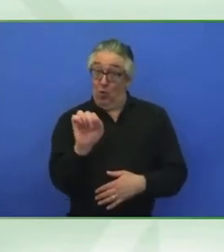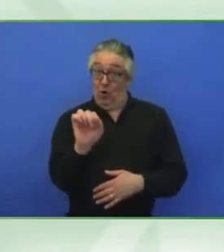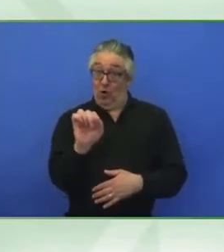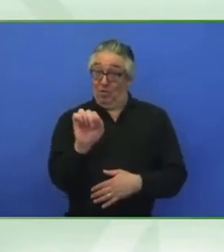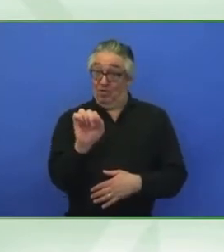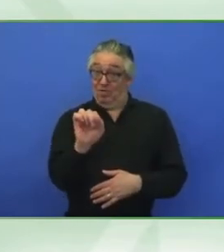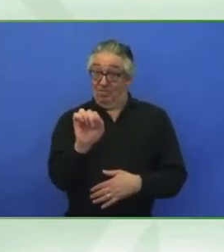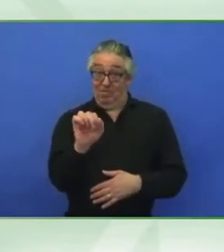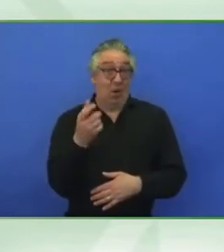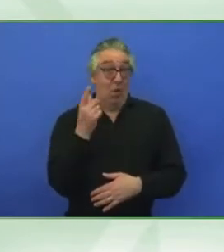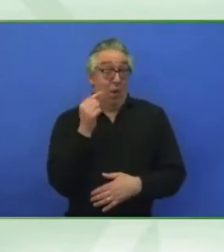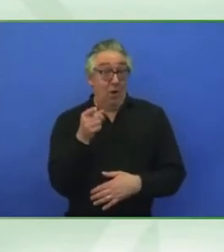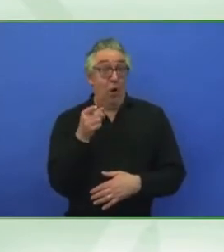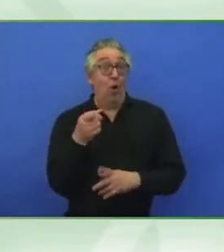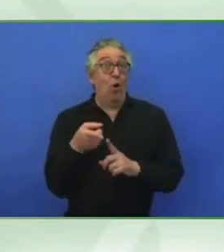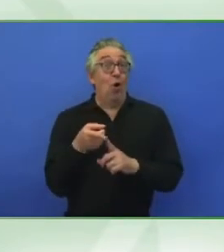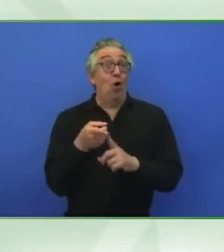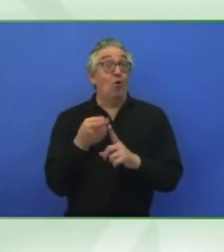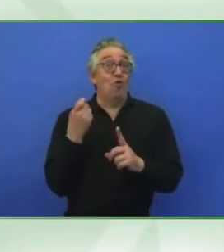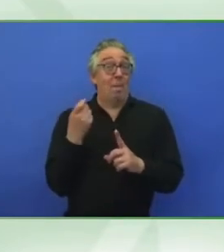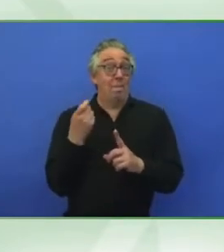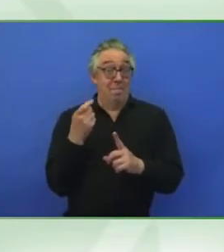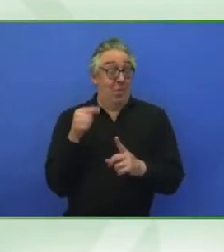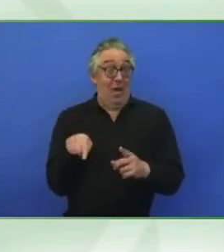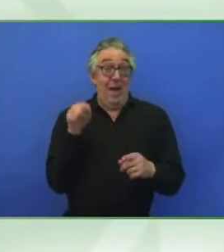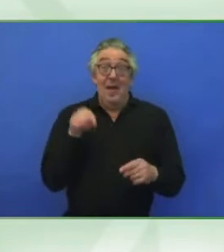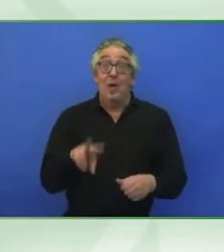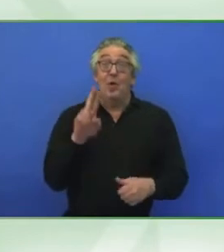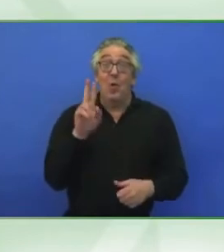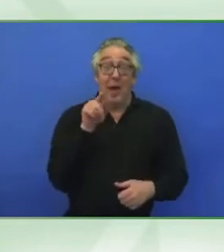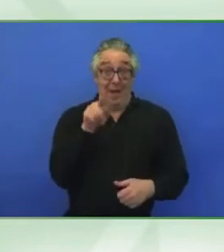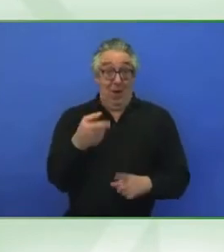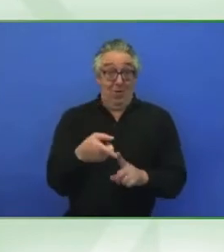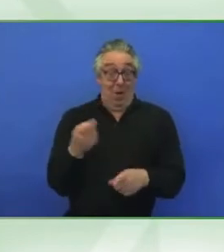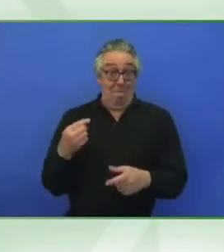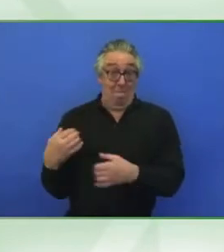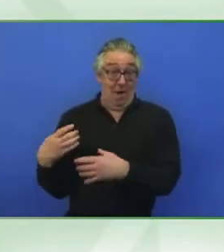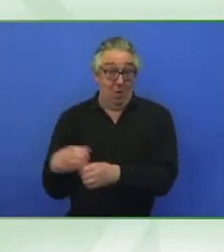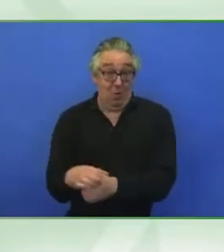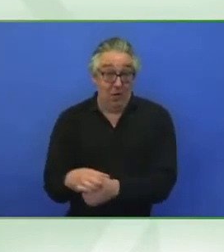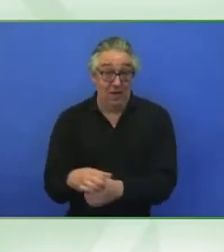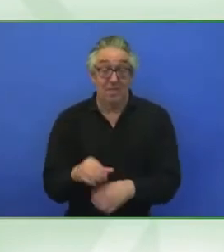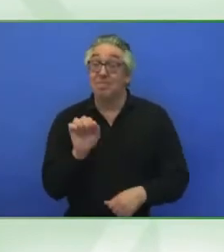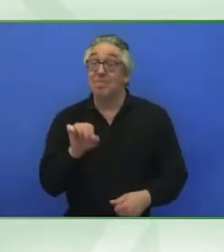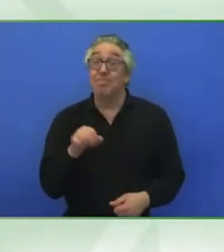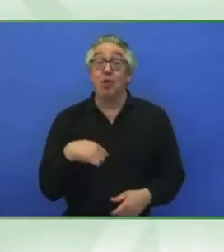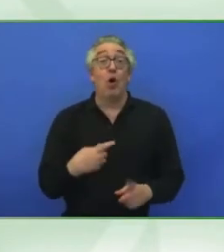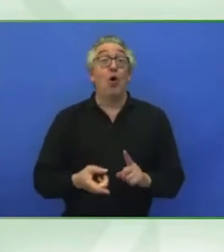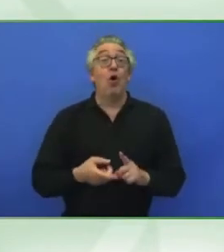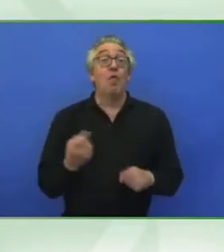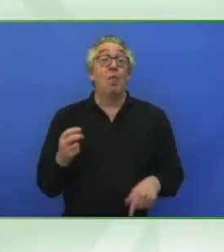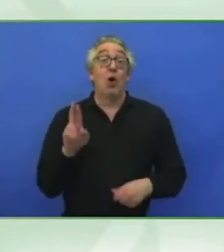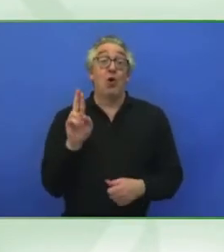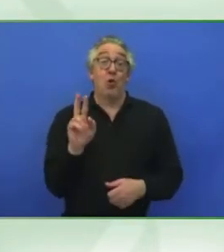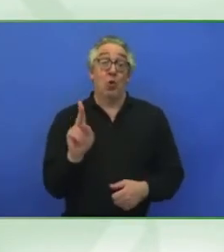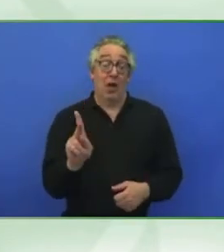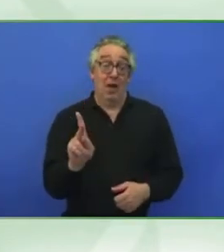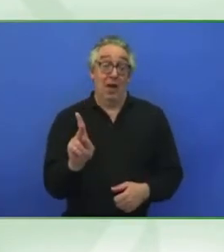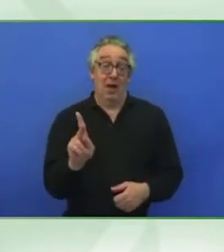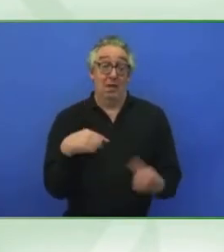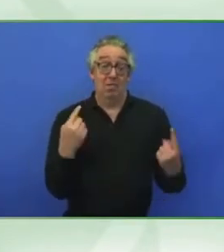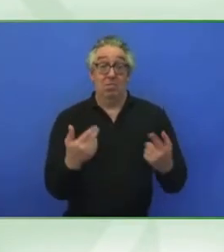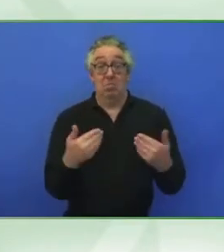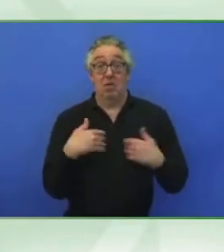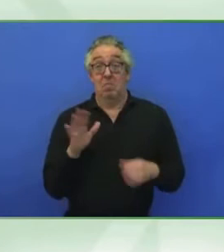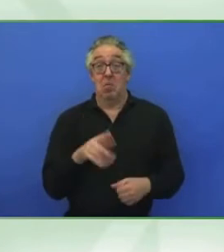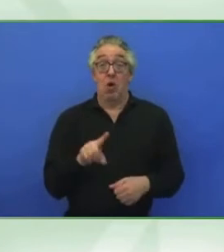Sure. Thank you. I'm from the UK and there are around 14.1 million disabled